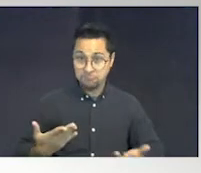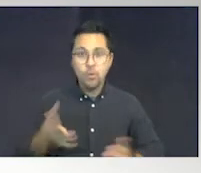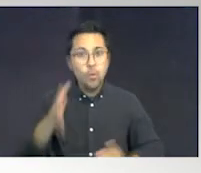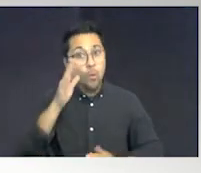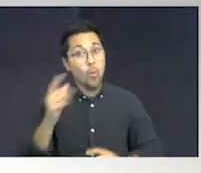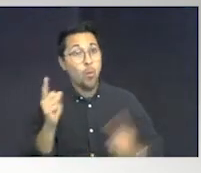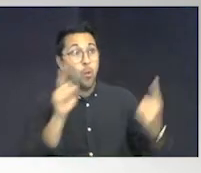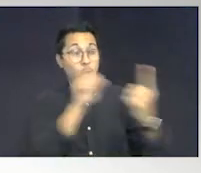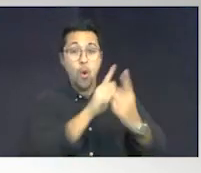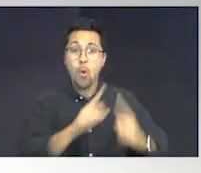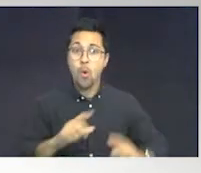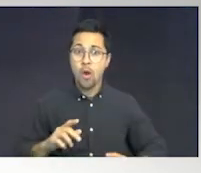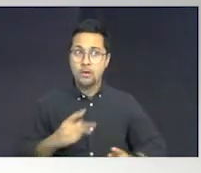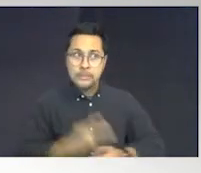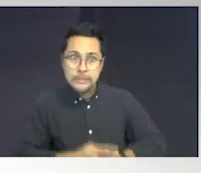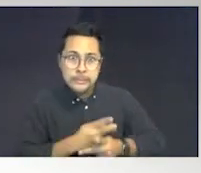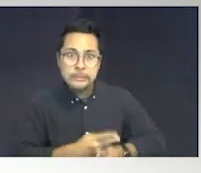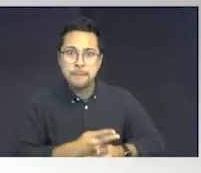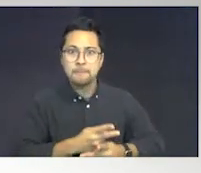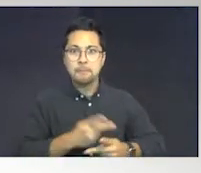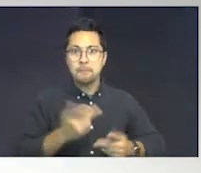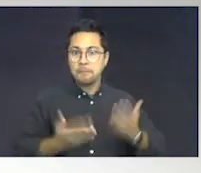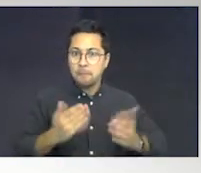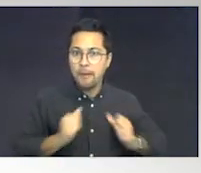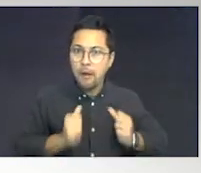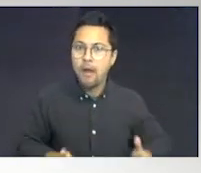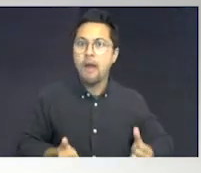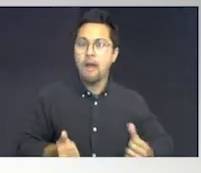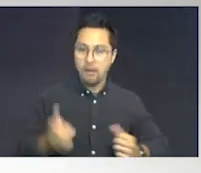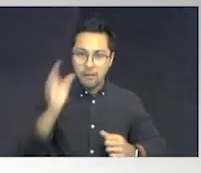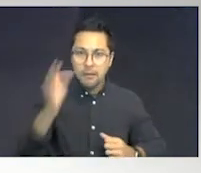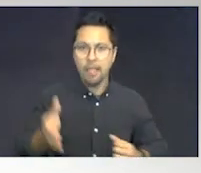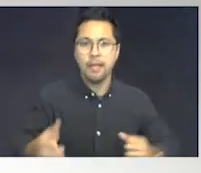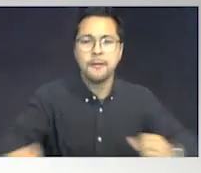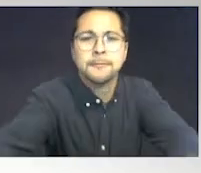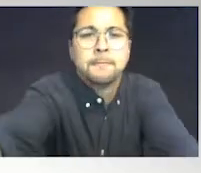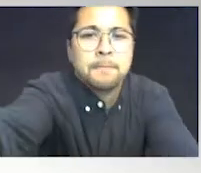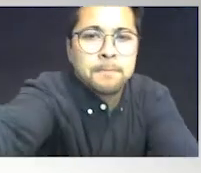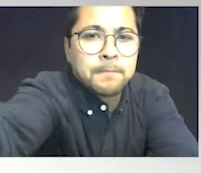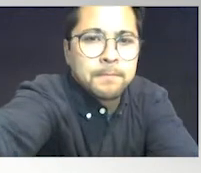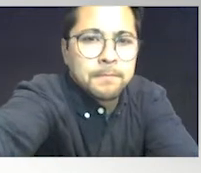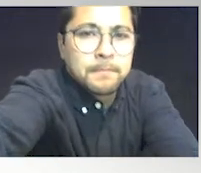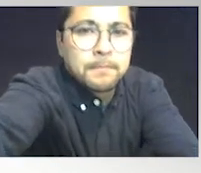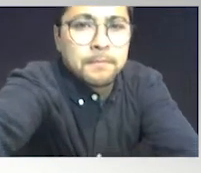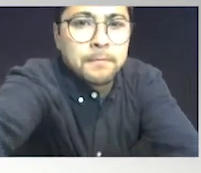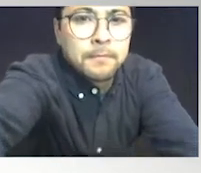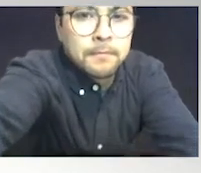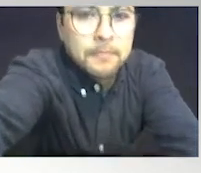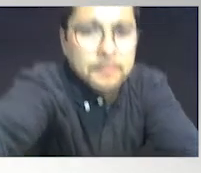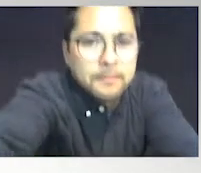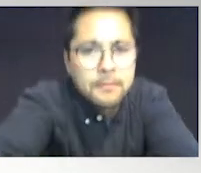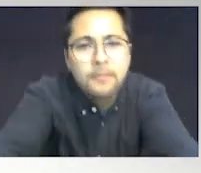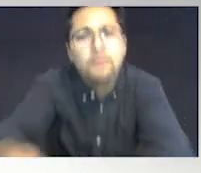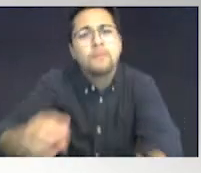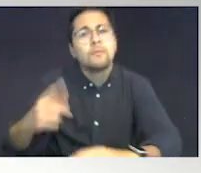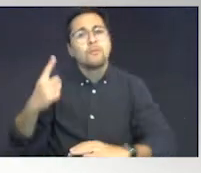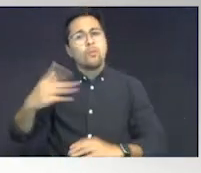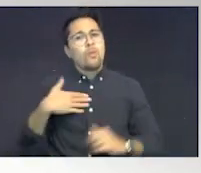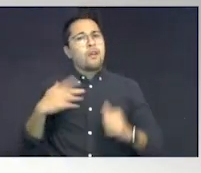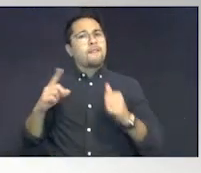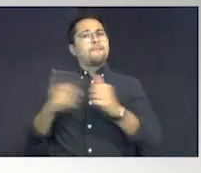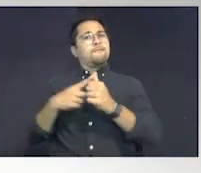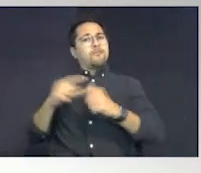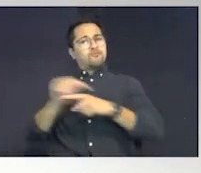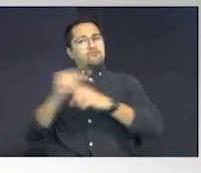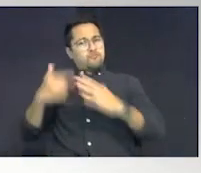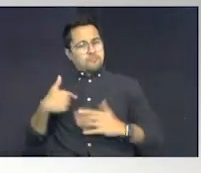Cautiously. Cautiously. Aggressively. Aggressively. One of the very first trainings I went to, I was not the